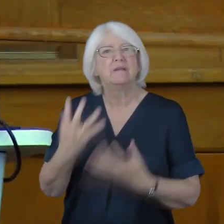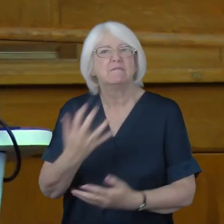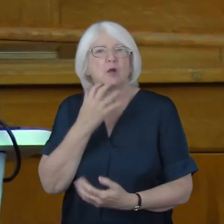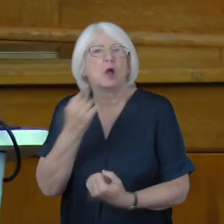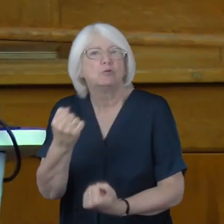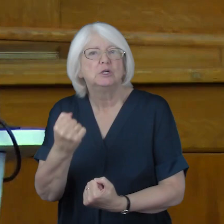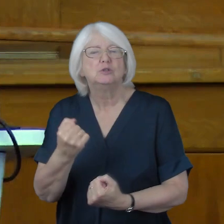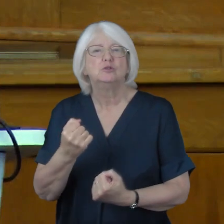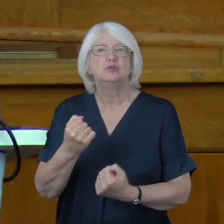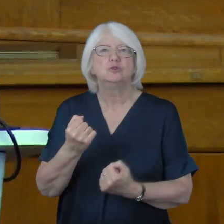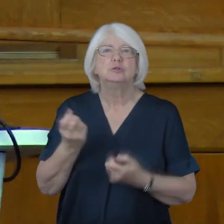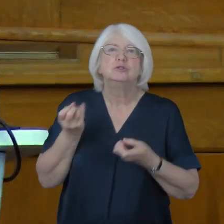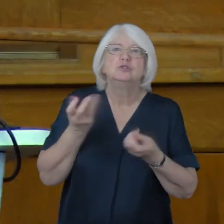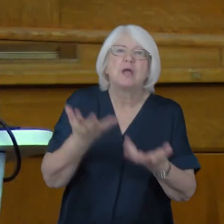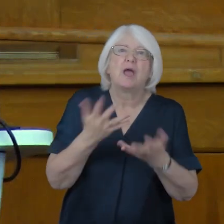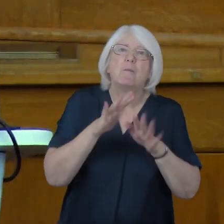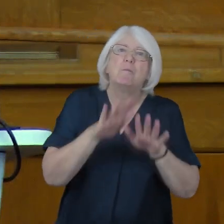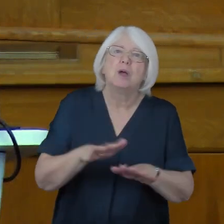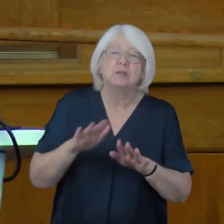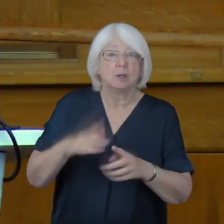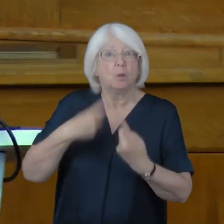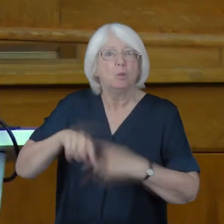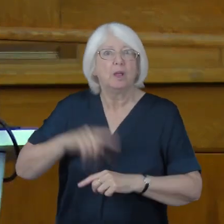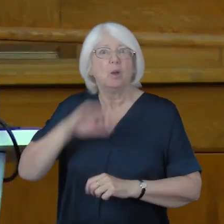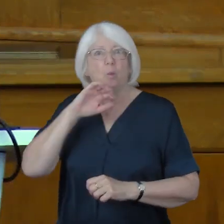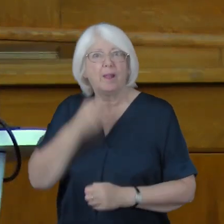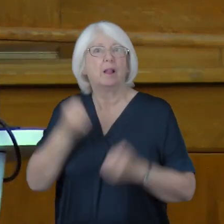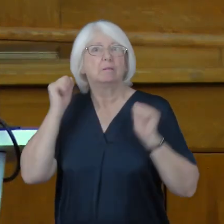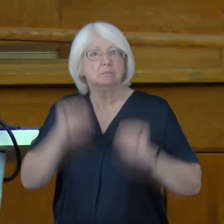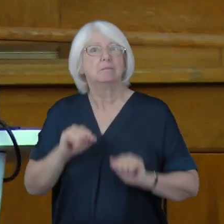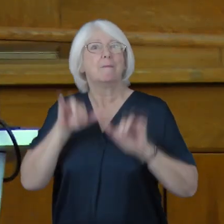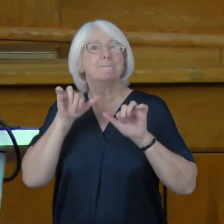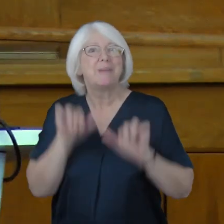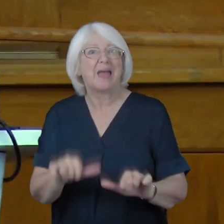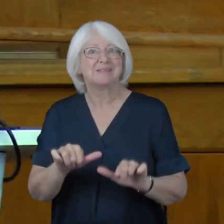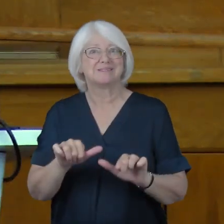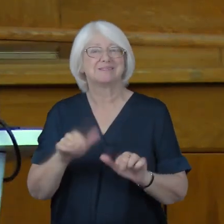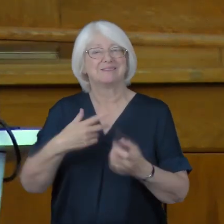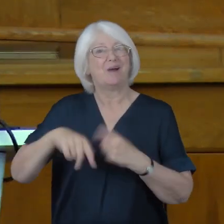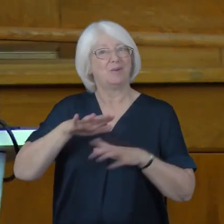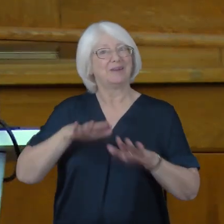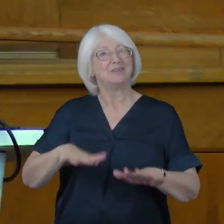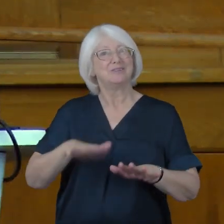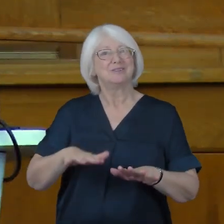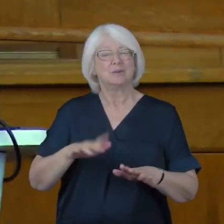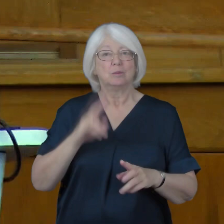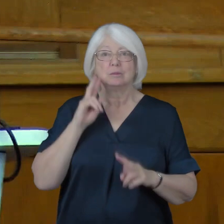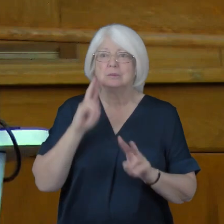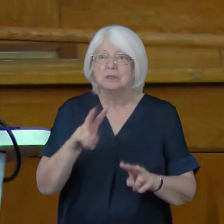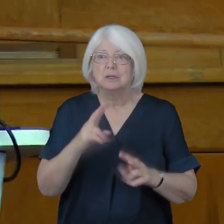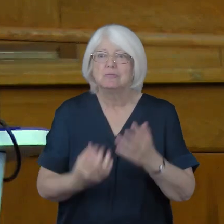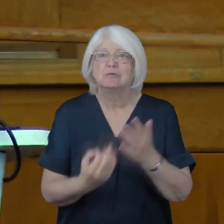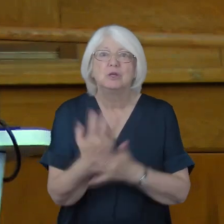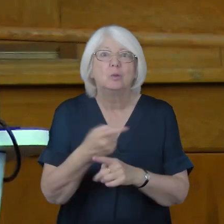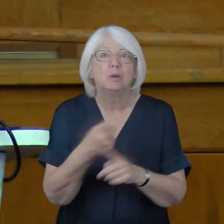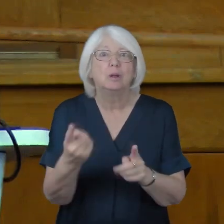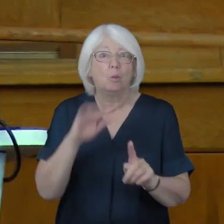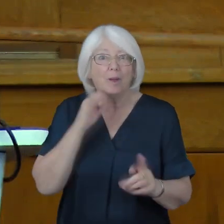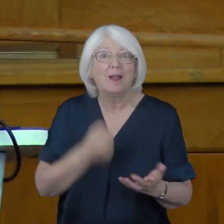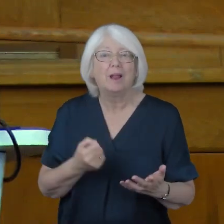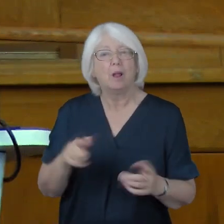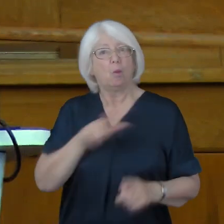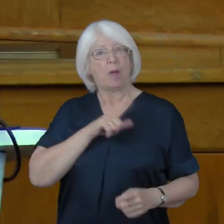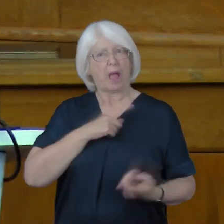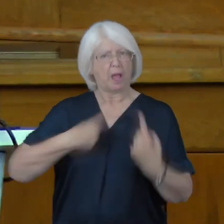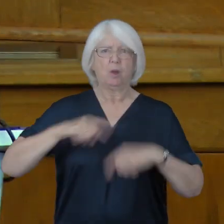bless our nation. Out of these times, we will see renewal. Not because we're clever,